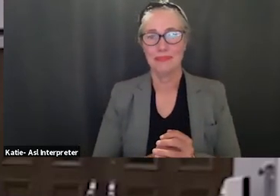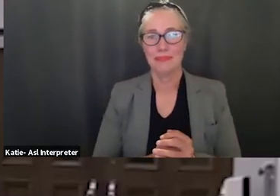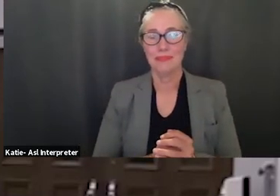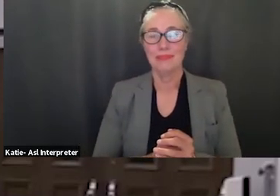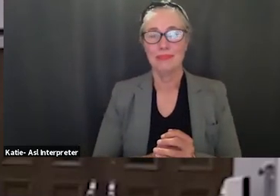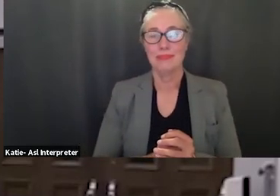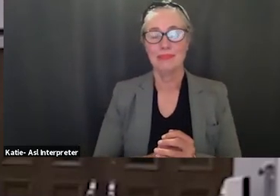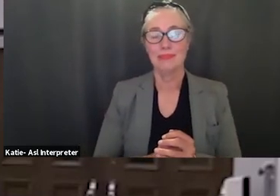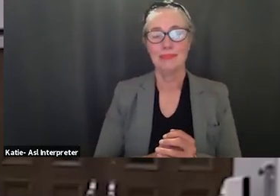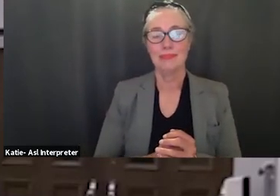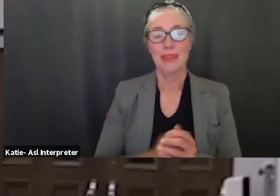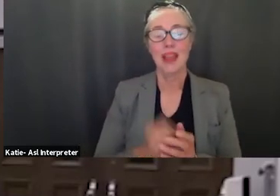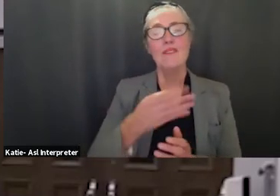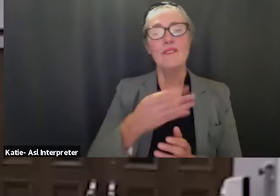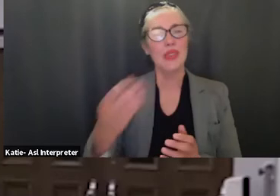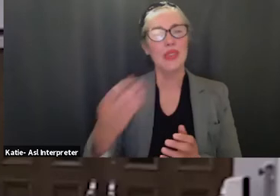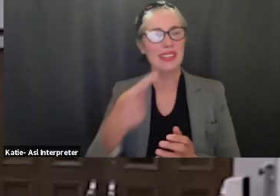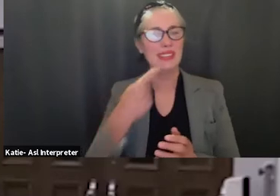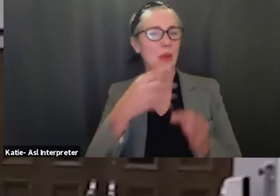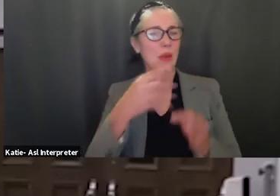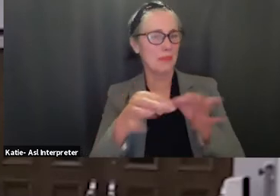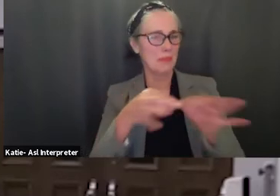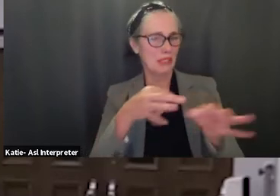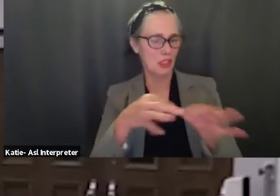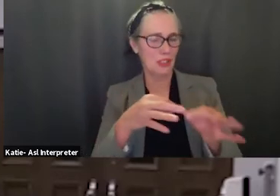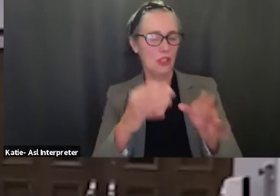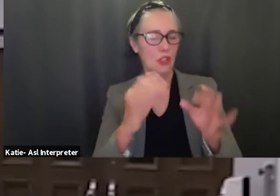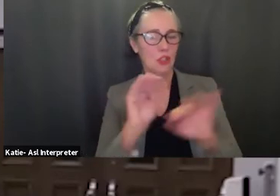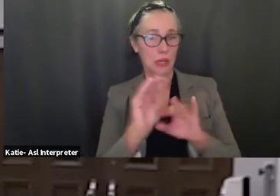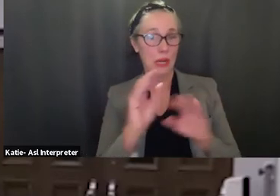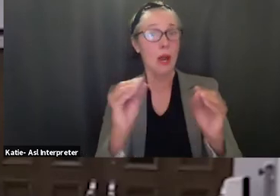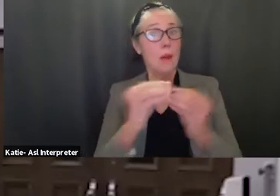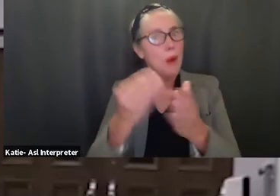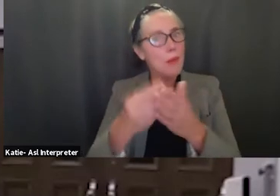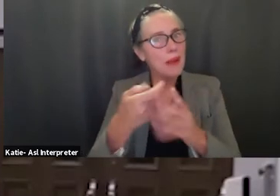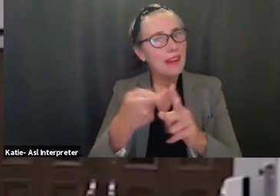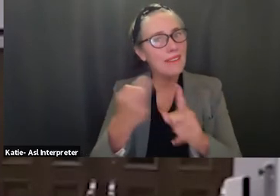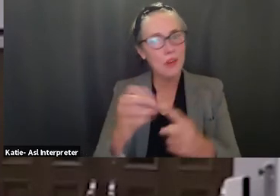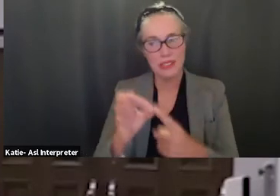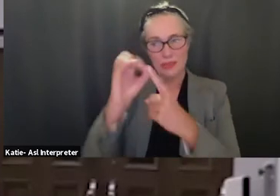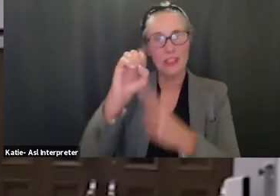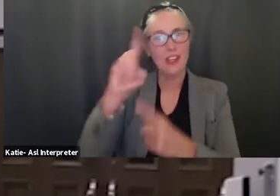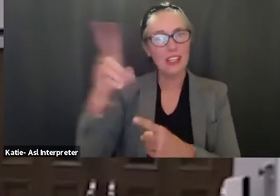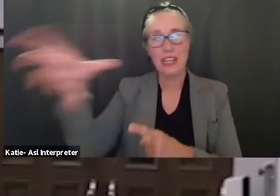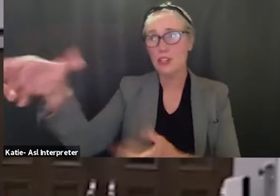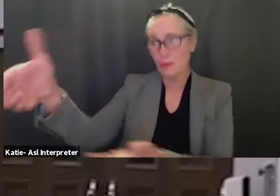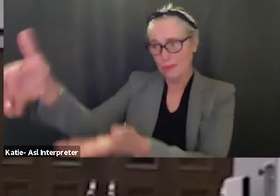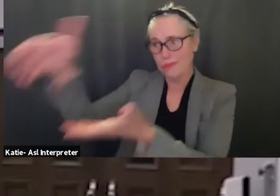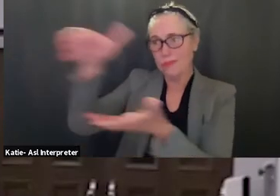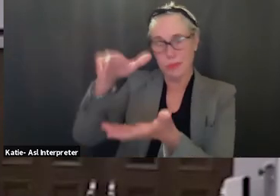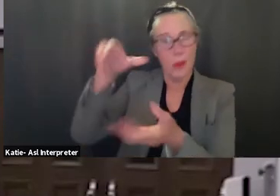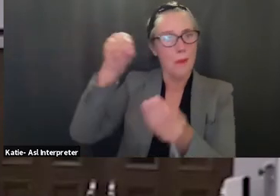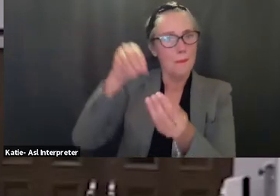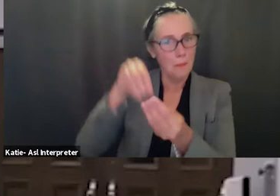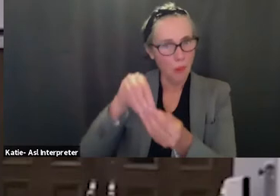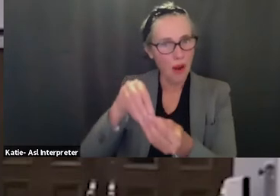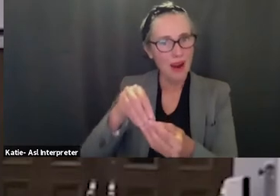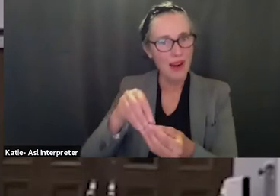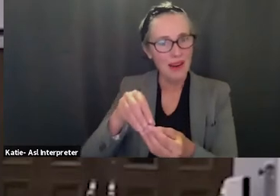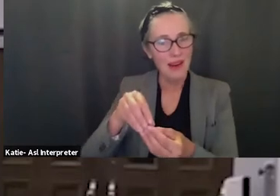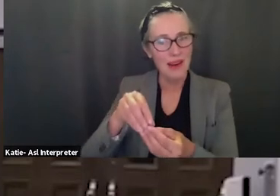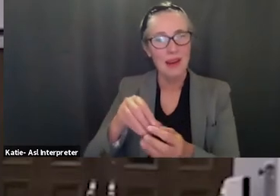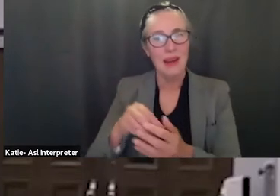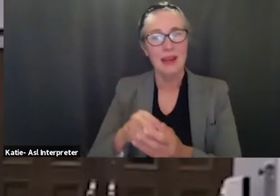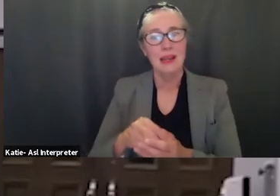just mention tonight we know that we have more special education funding coming in um based on just the